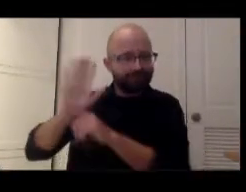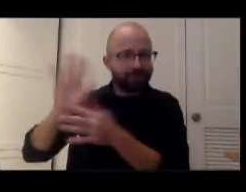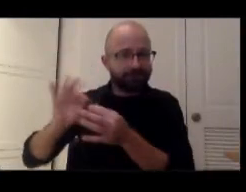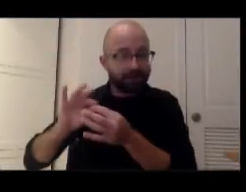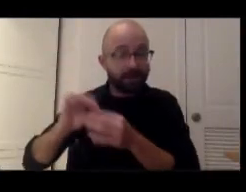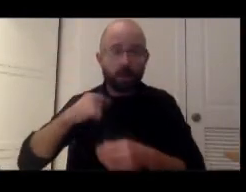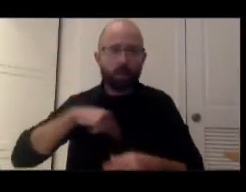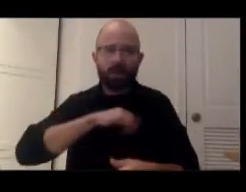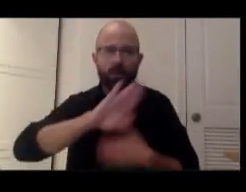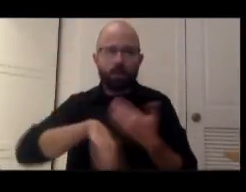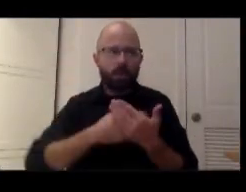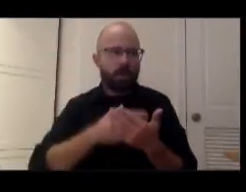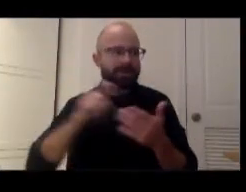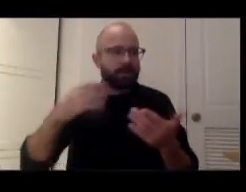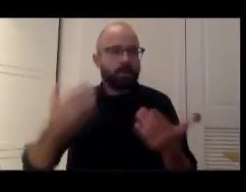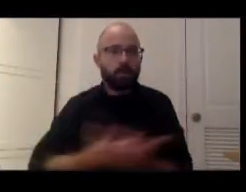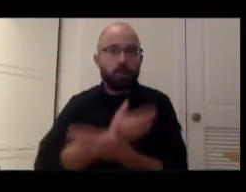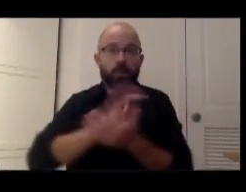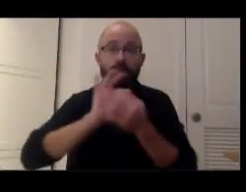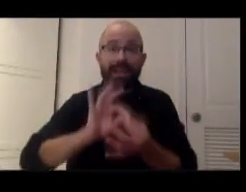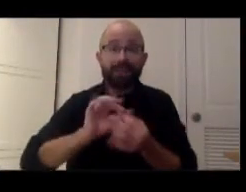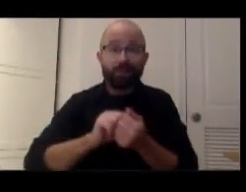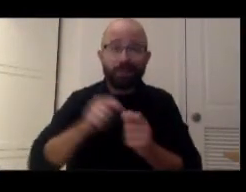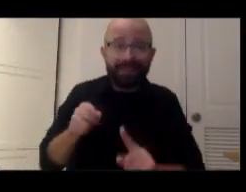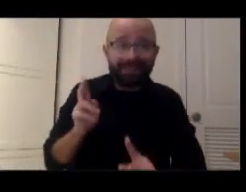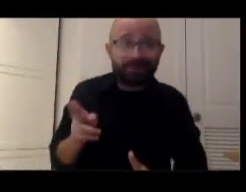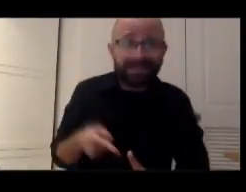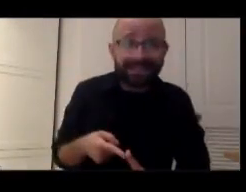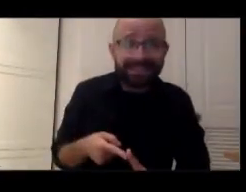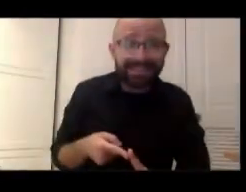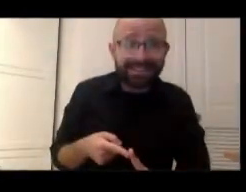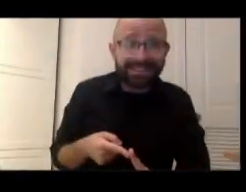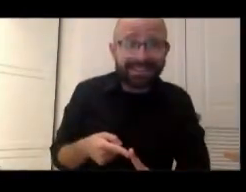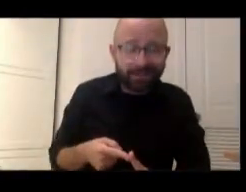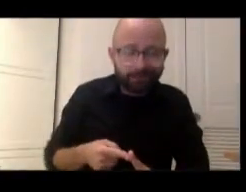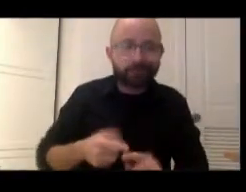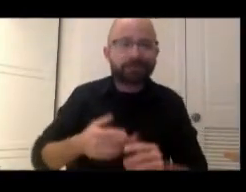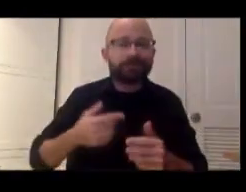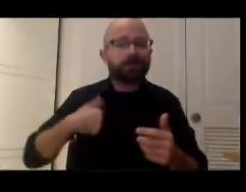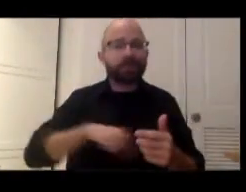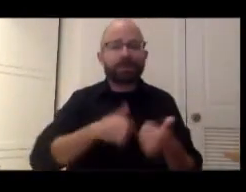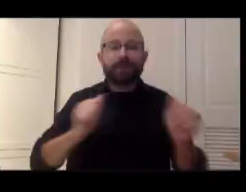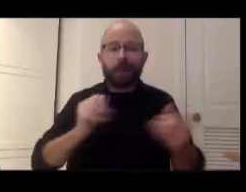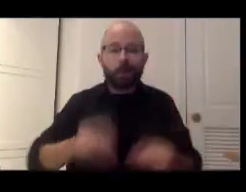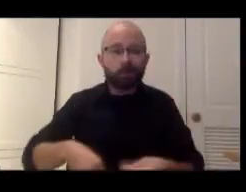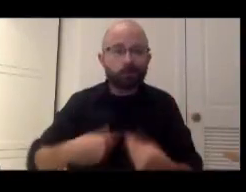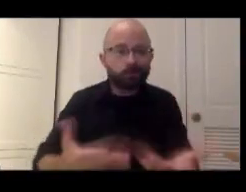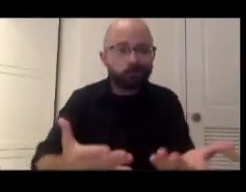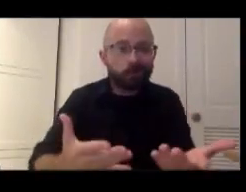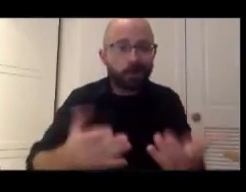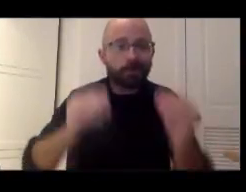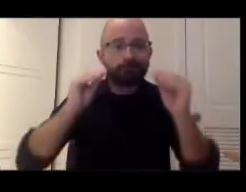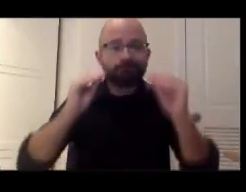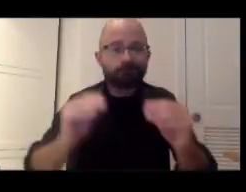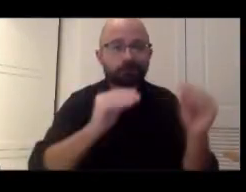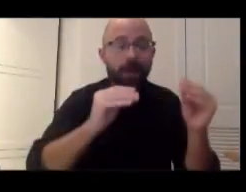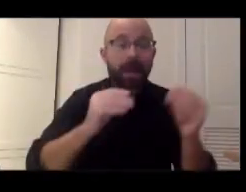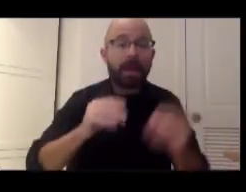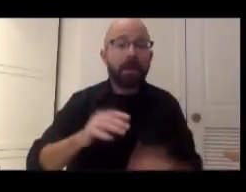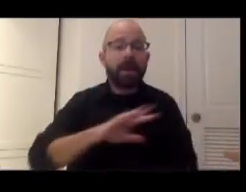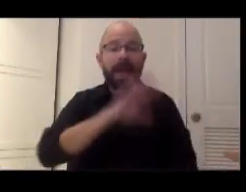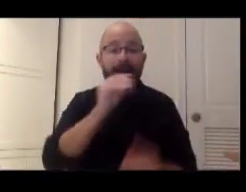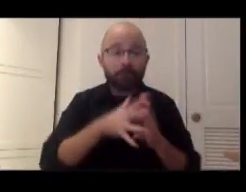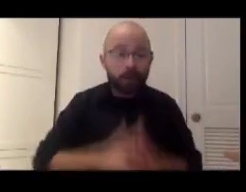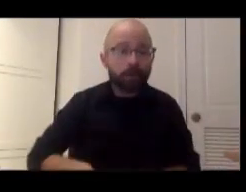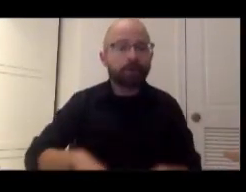relationship with history, because what we're trying to convey, whether it's African American native stories, Chicano